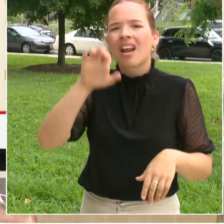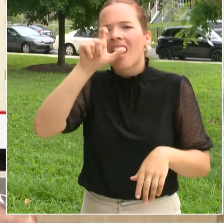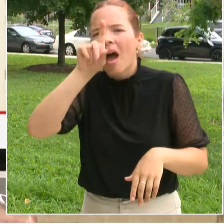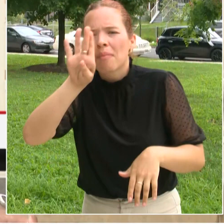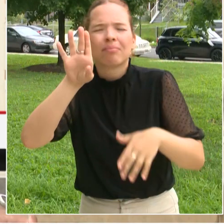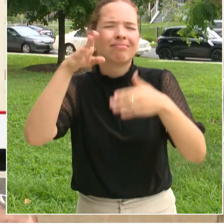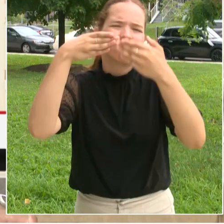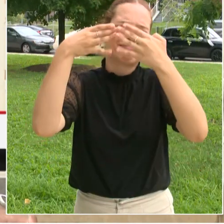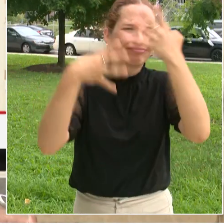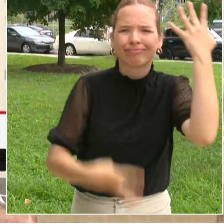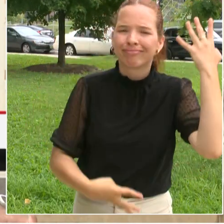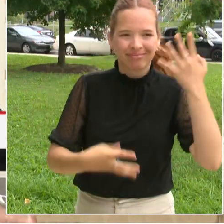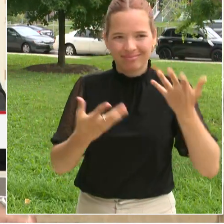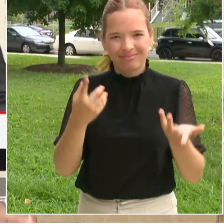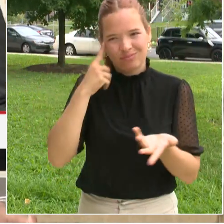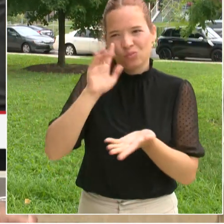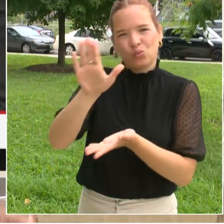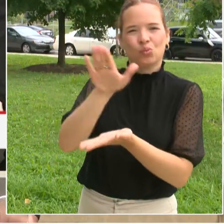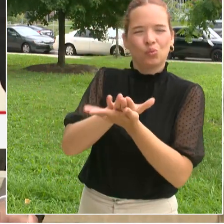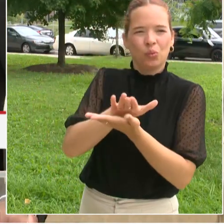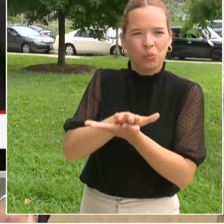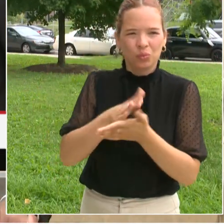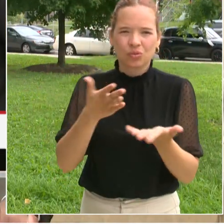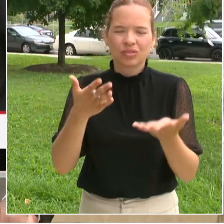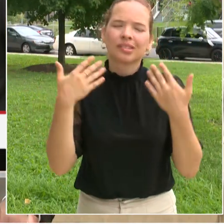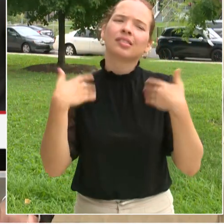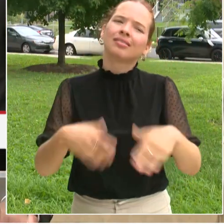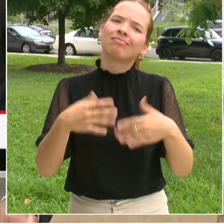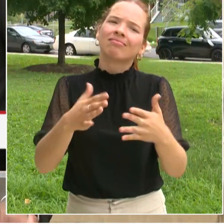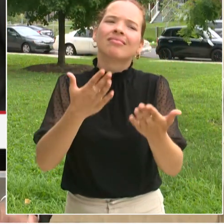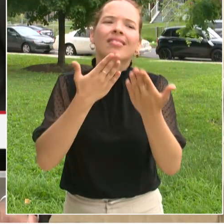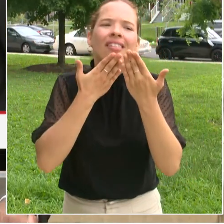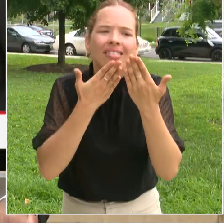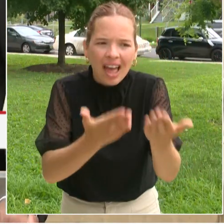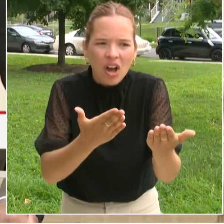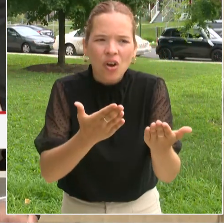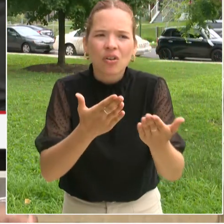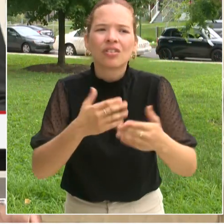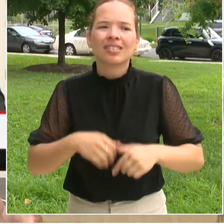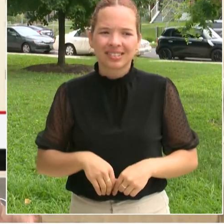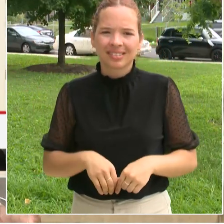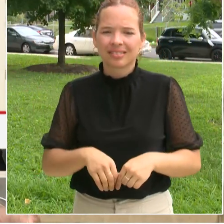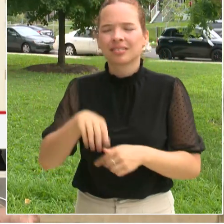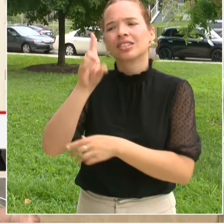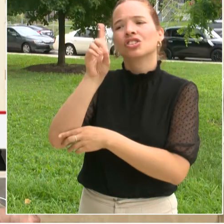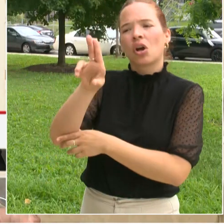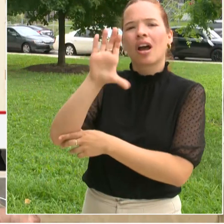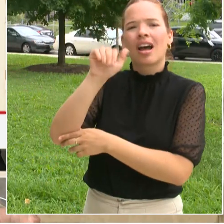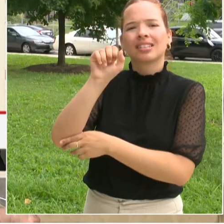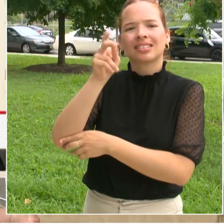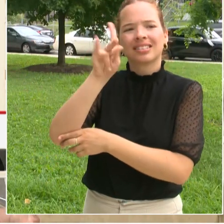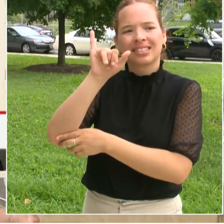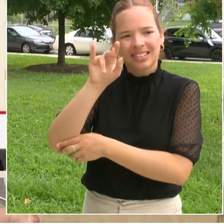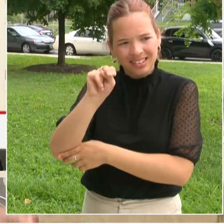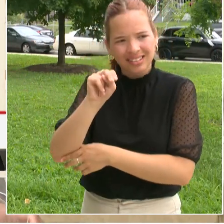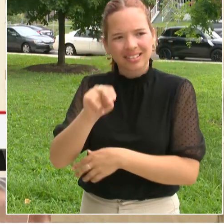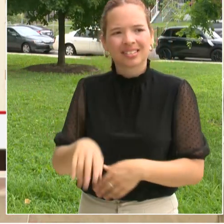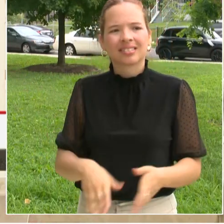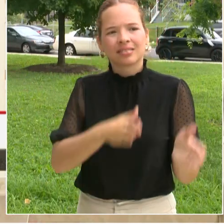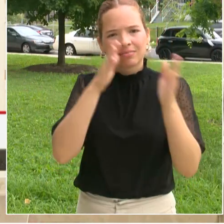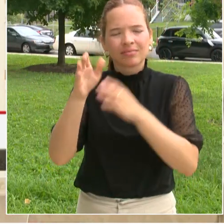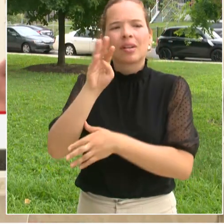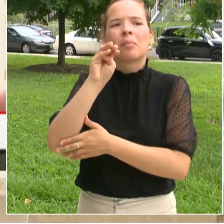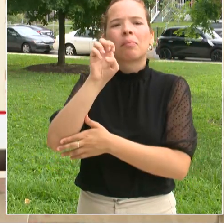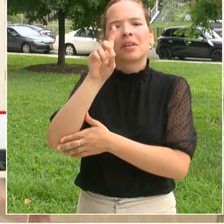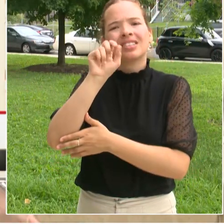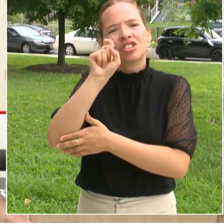I also want to thank Dr. Kaskin and the MedStar team. Thank you for your partnership. Our health suites continue to be a great place to provide